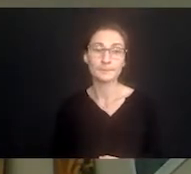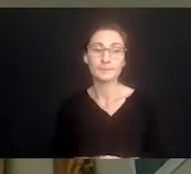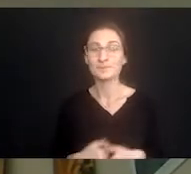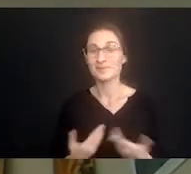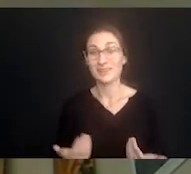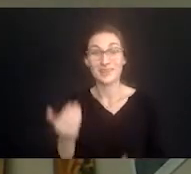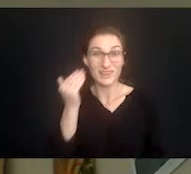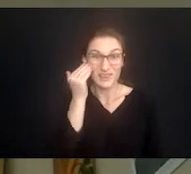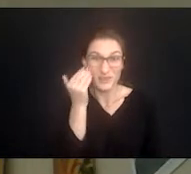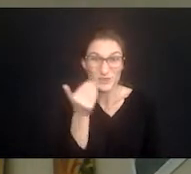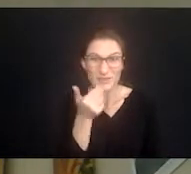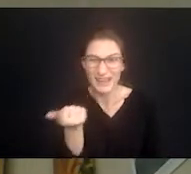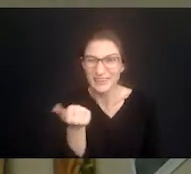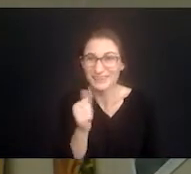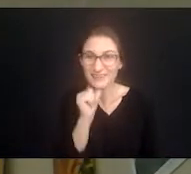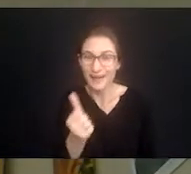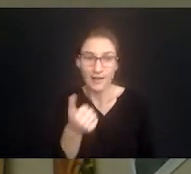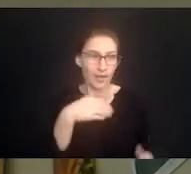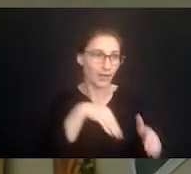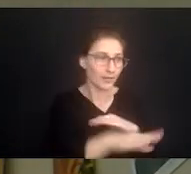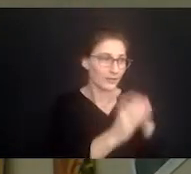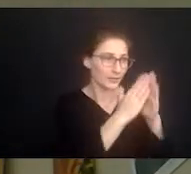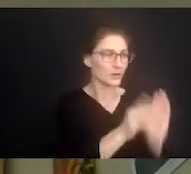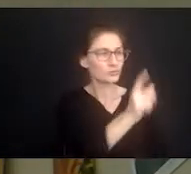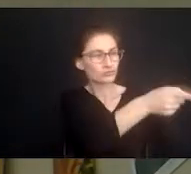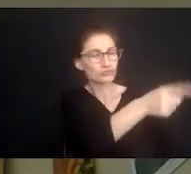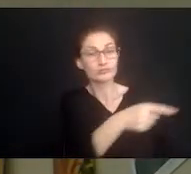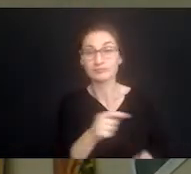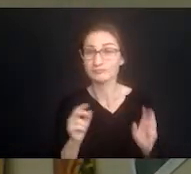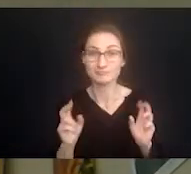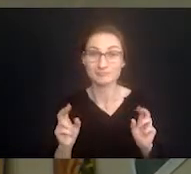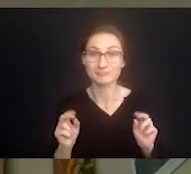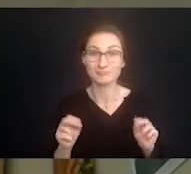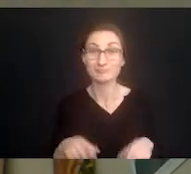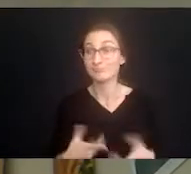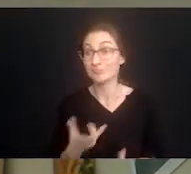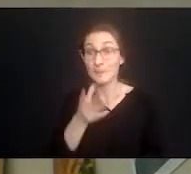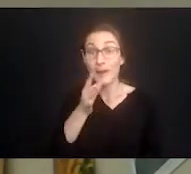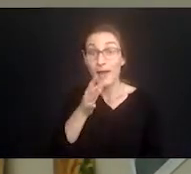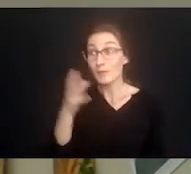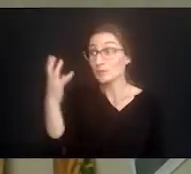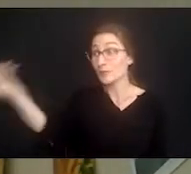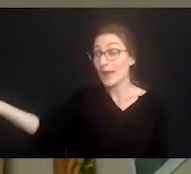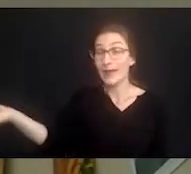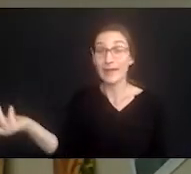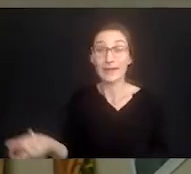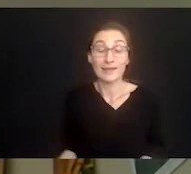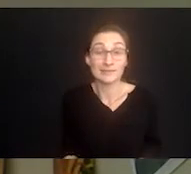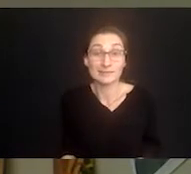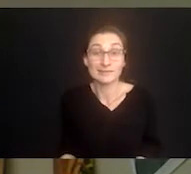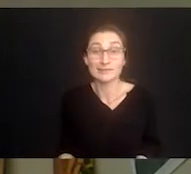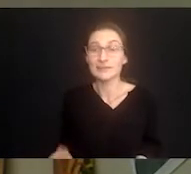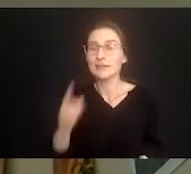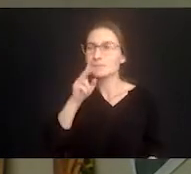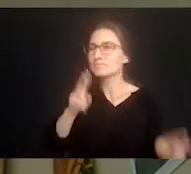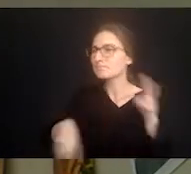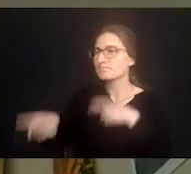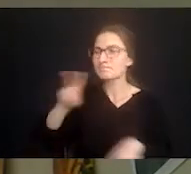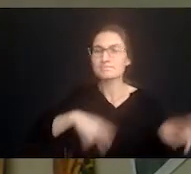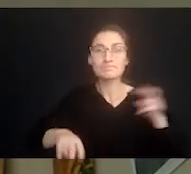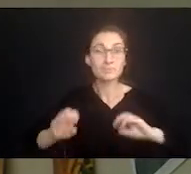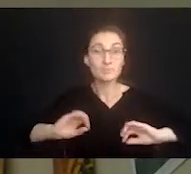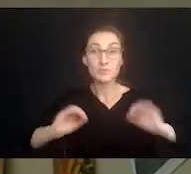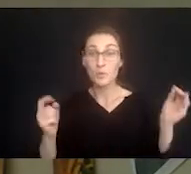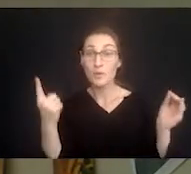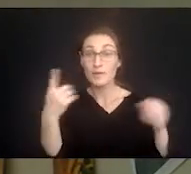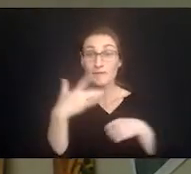So he knew better than to come in the house and ask me to take it out. Mom was away and he looked around and he didn't see any neighbors on this Sunday